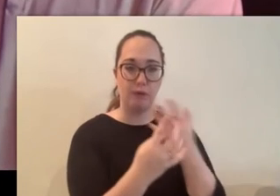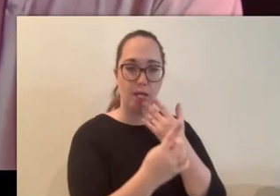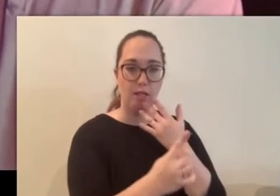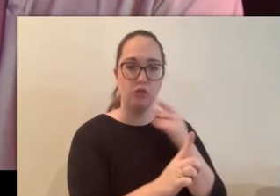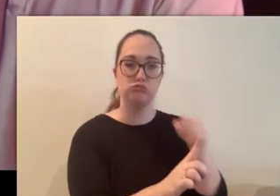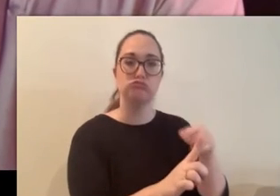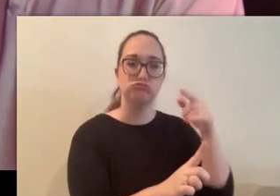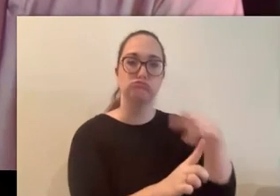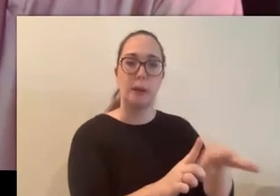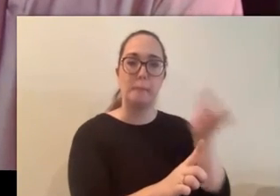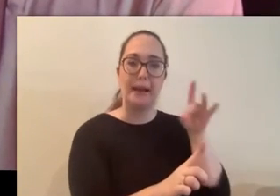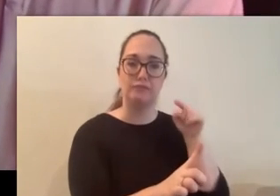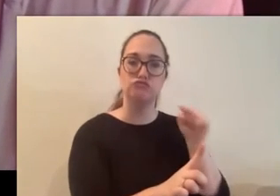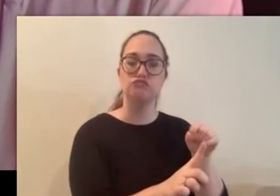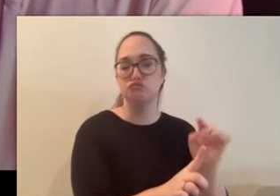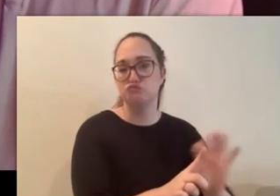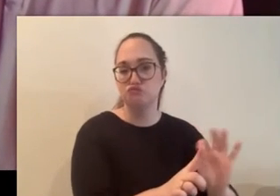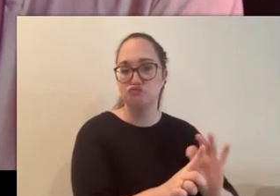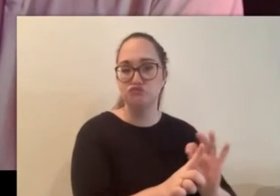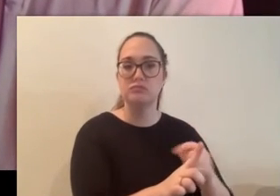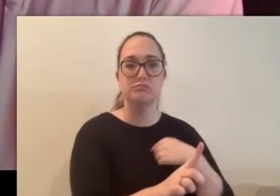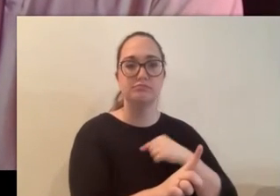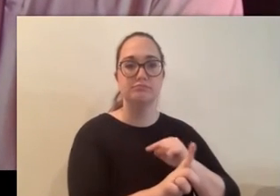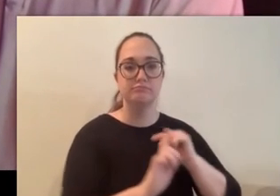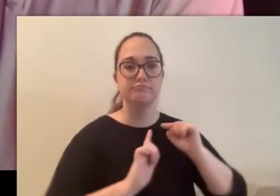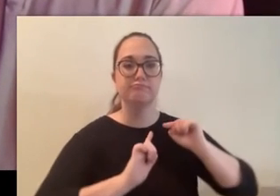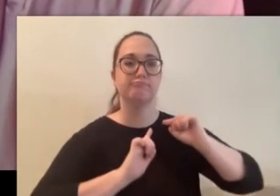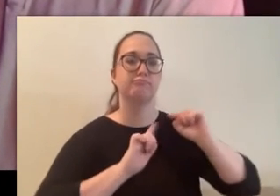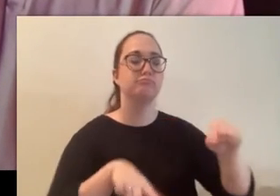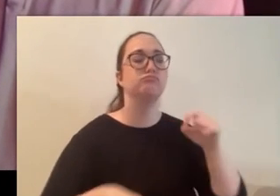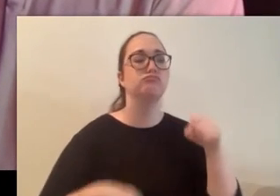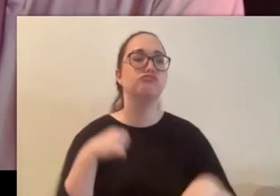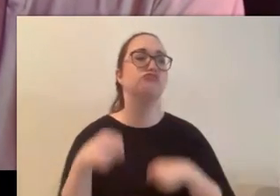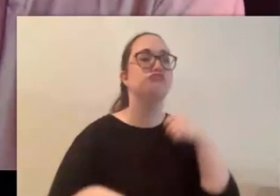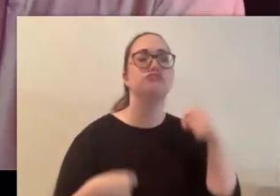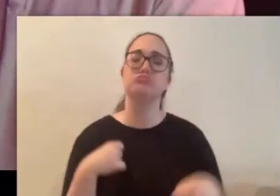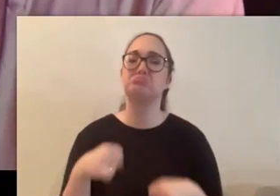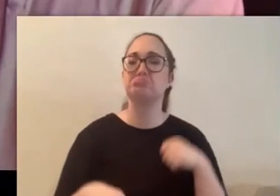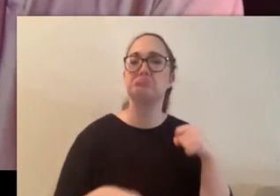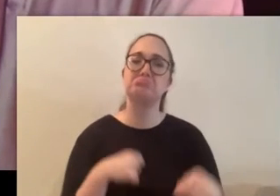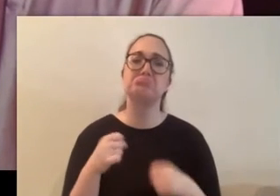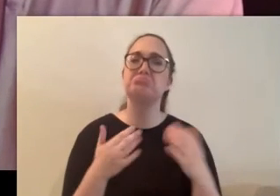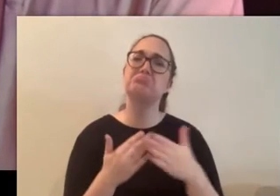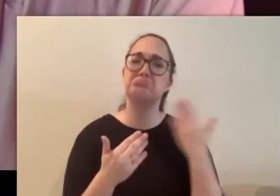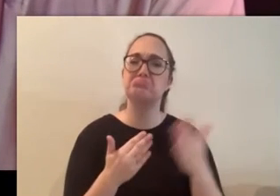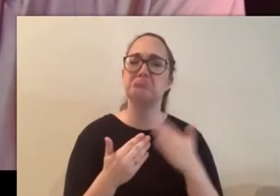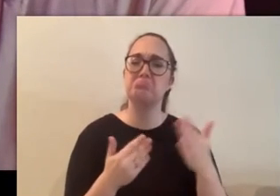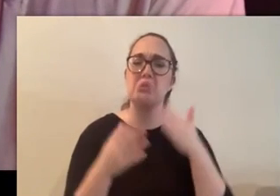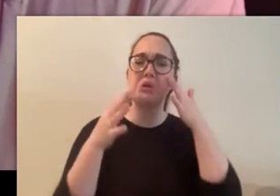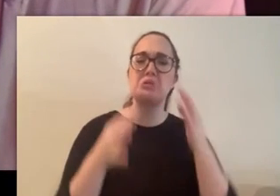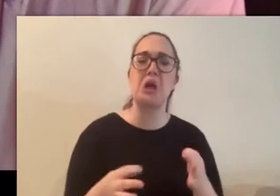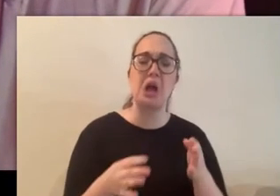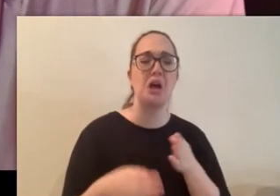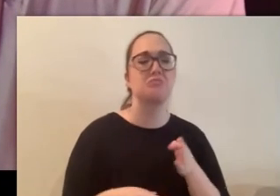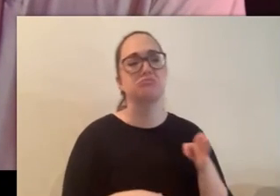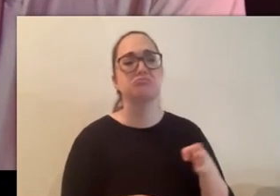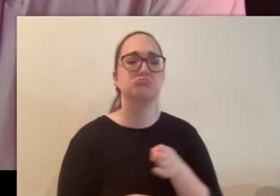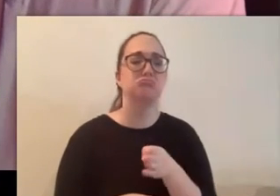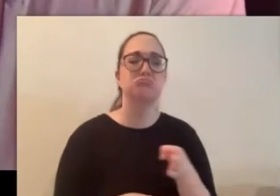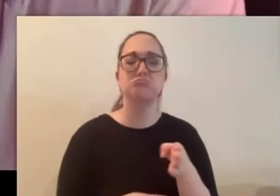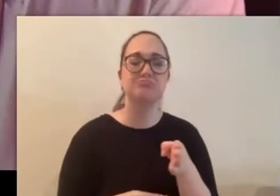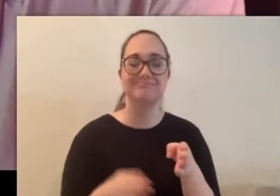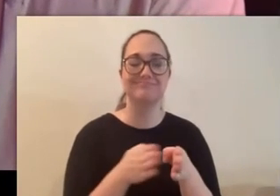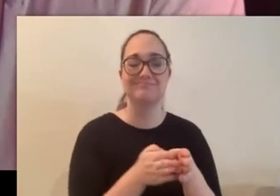it as i went down it and finished it up i found it easy and i decided to go down the harder trail this one was